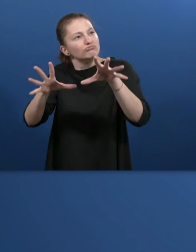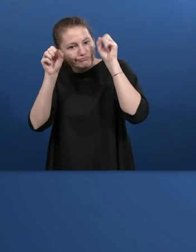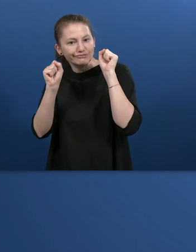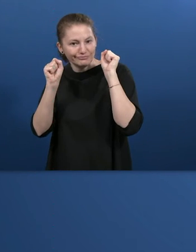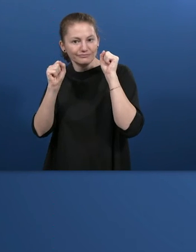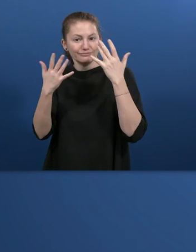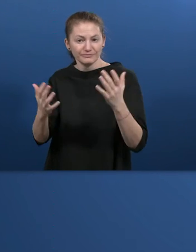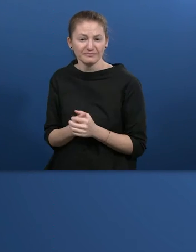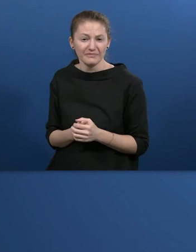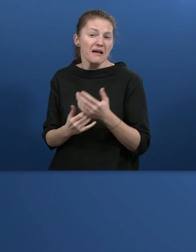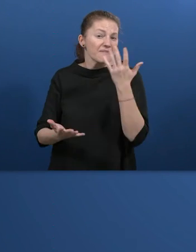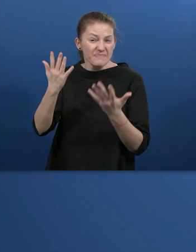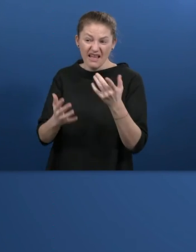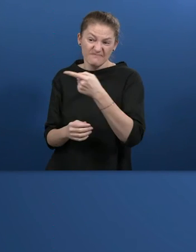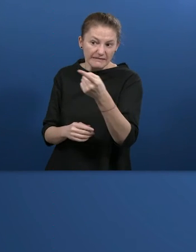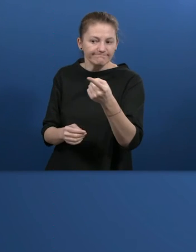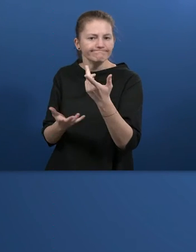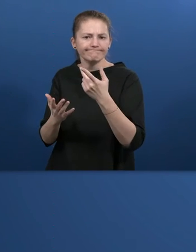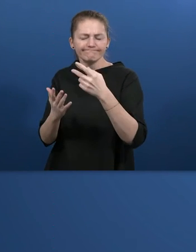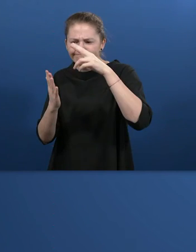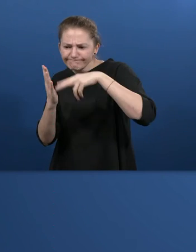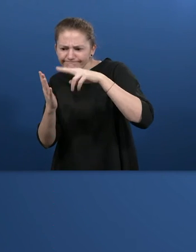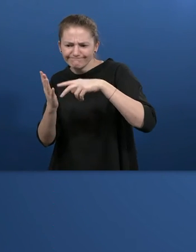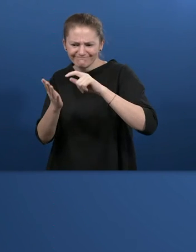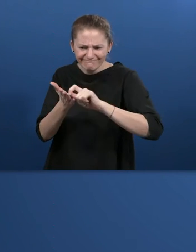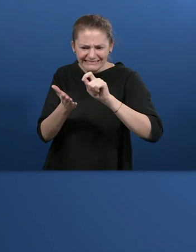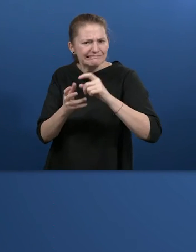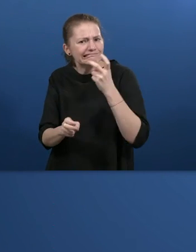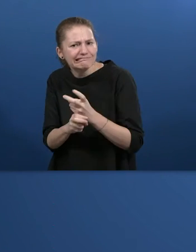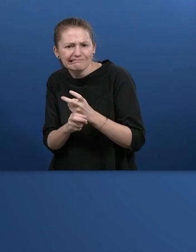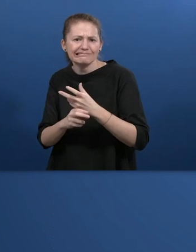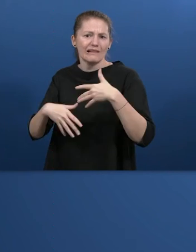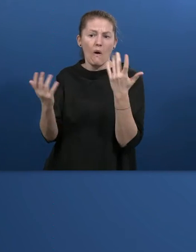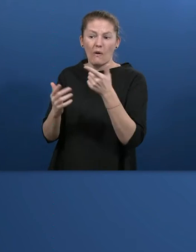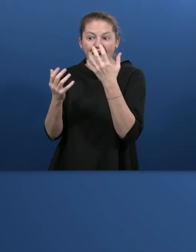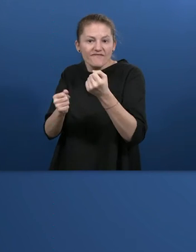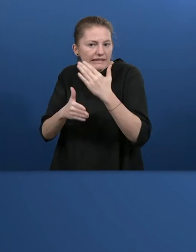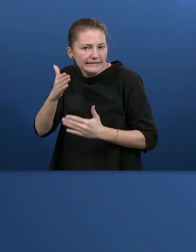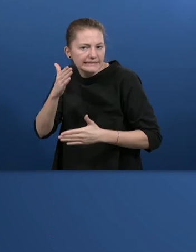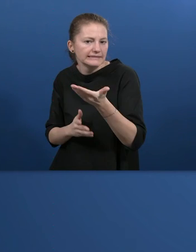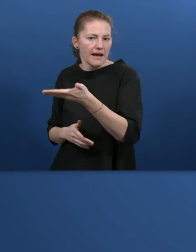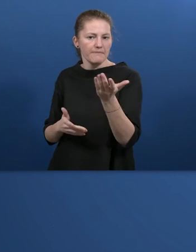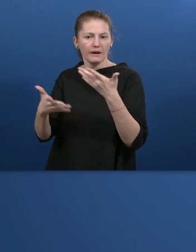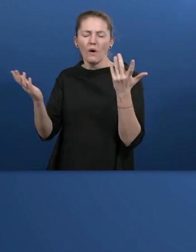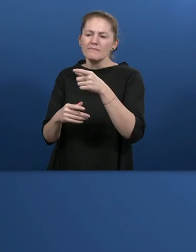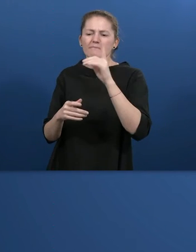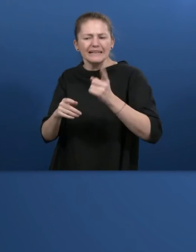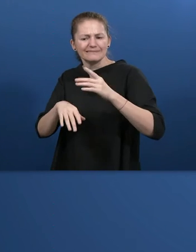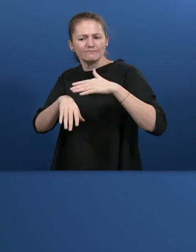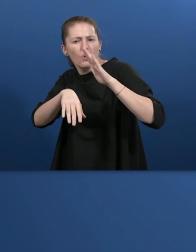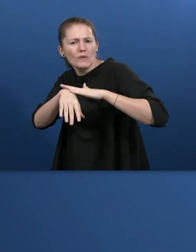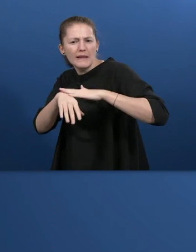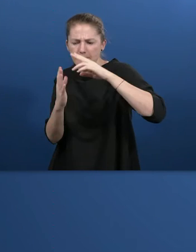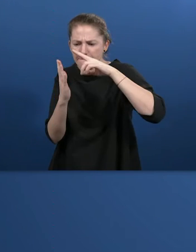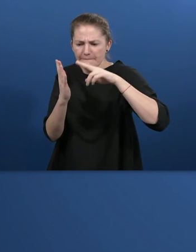if you need a longer time in order to understand textures, for example, then you